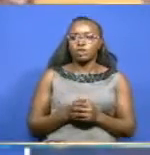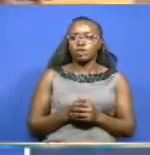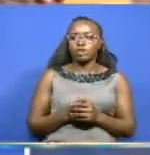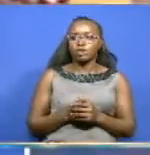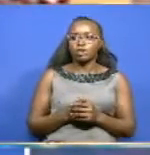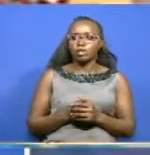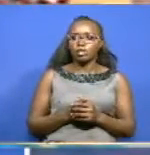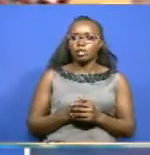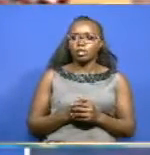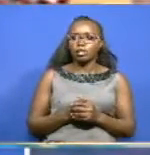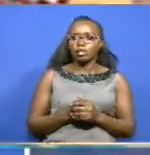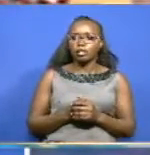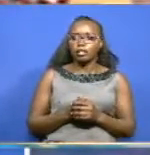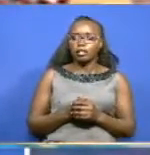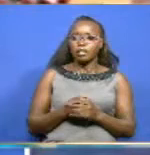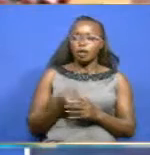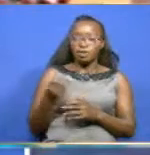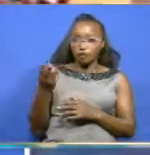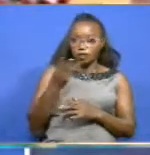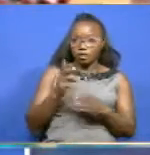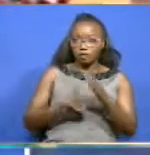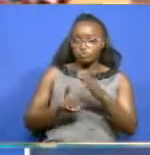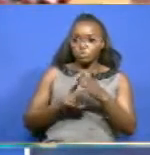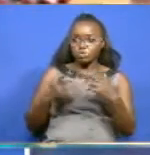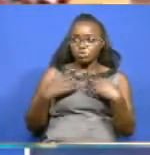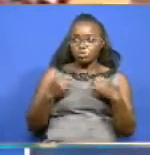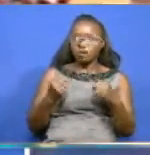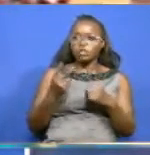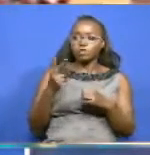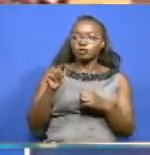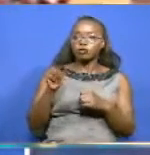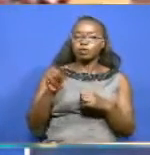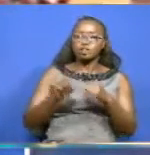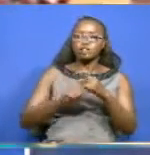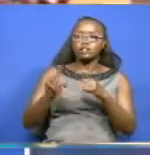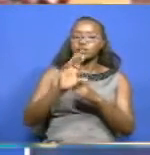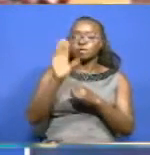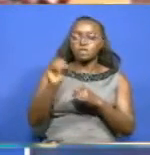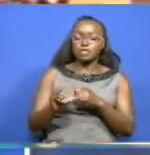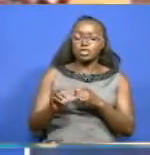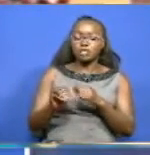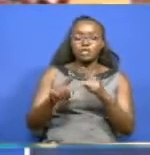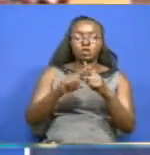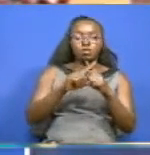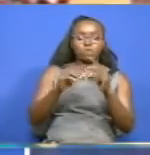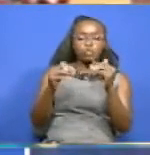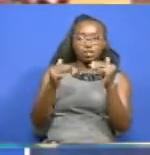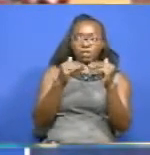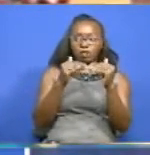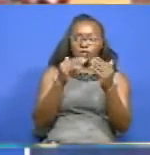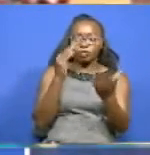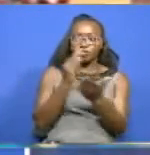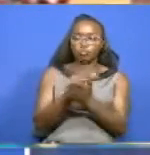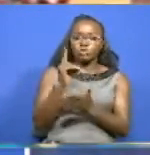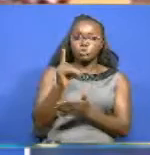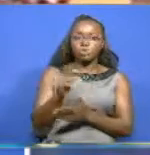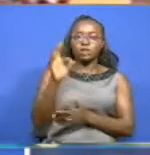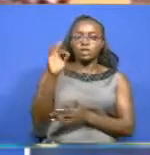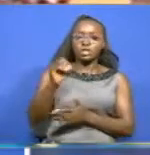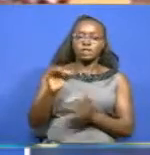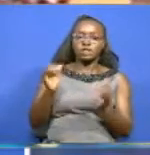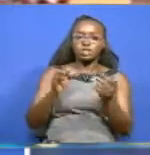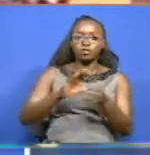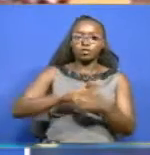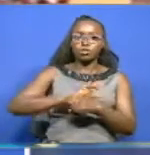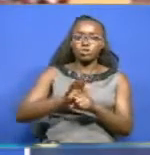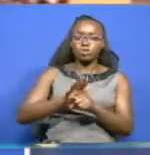On Wednesday, the Minister of Health reported a 2.6% positivity rate following the confirmation of 130 new COVID